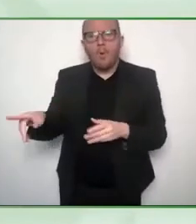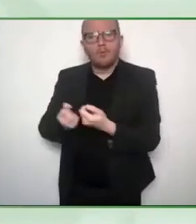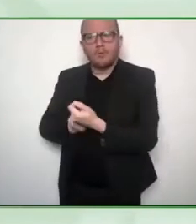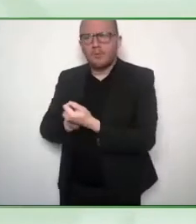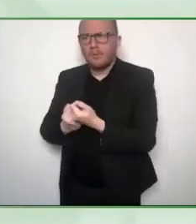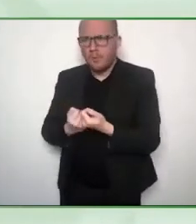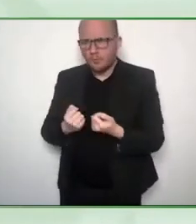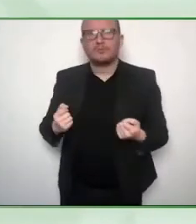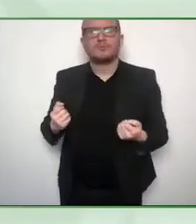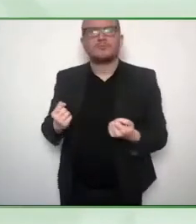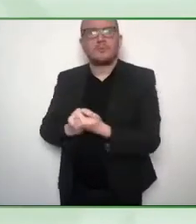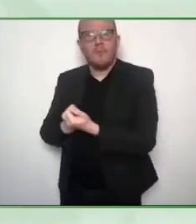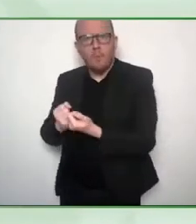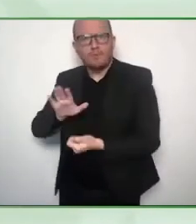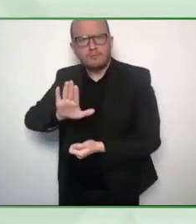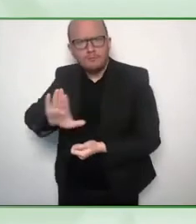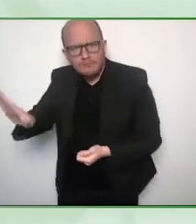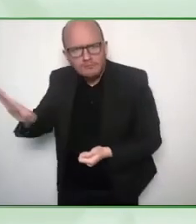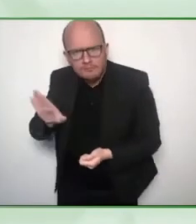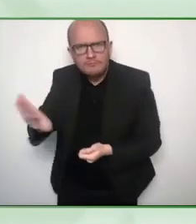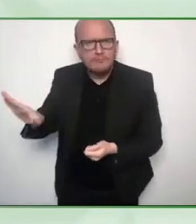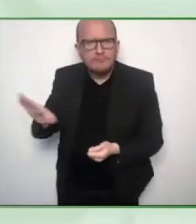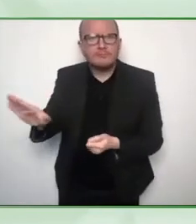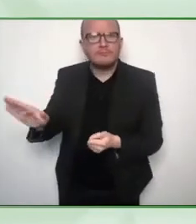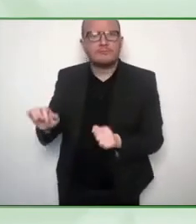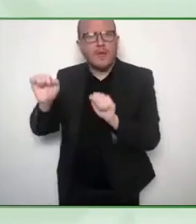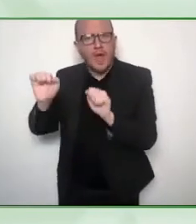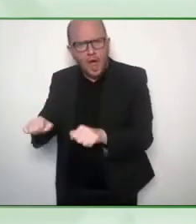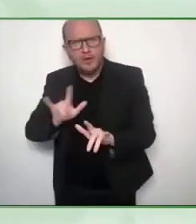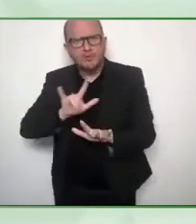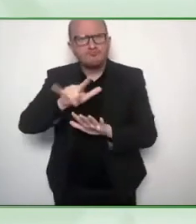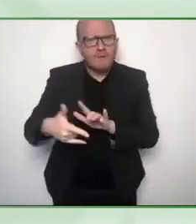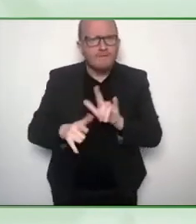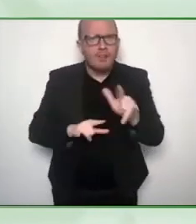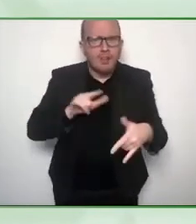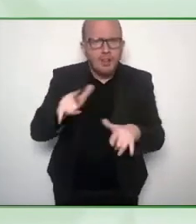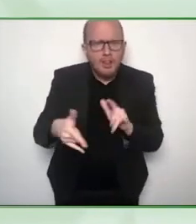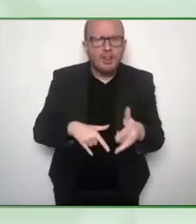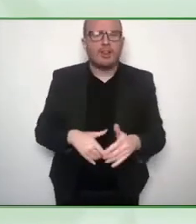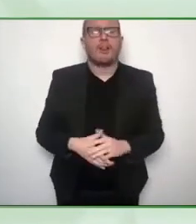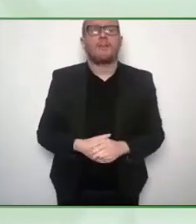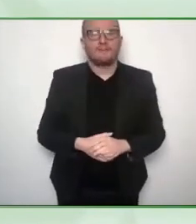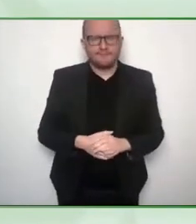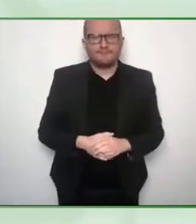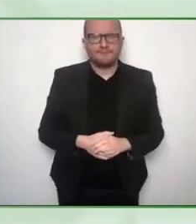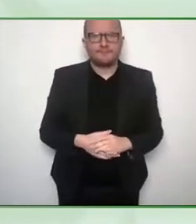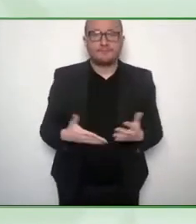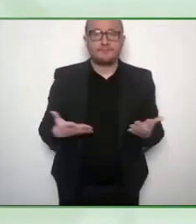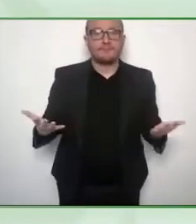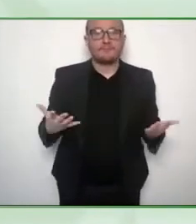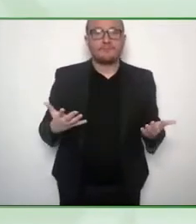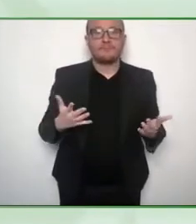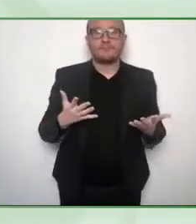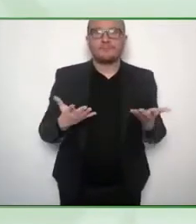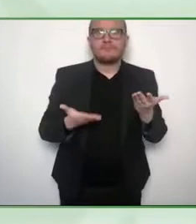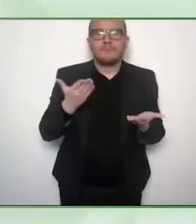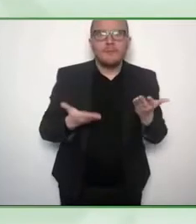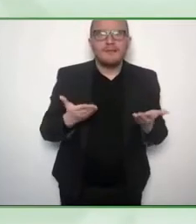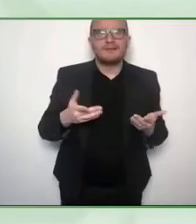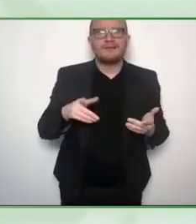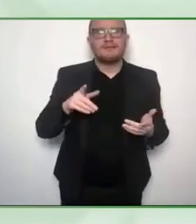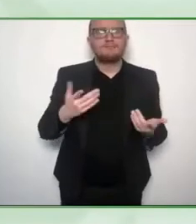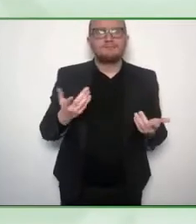is the best tool where we can actually achieve that economies of scale. Because once you